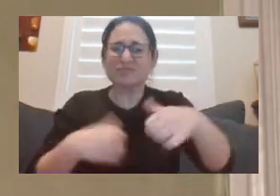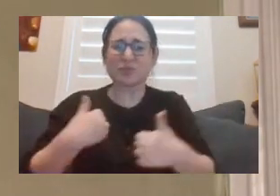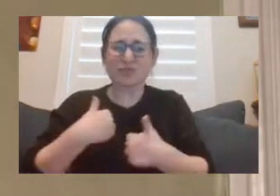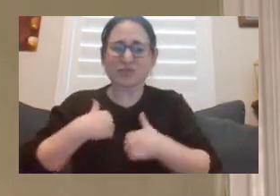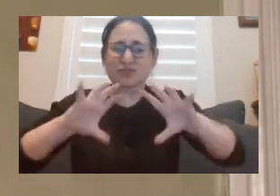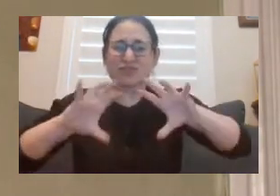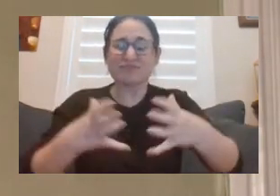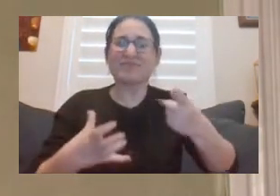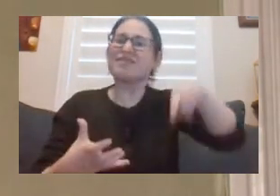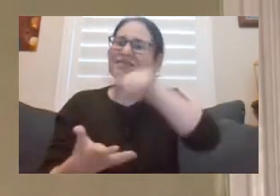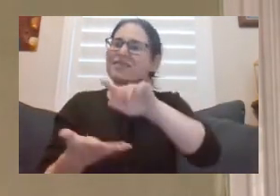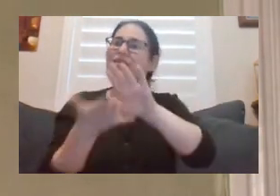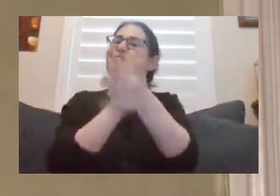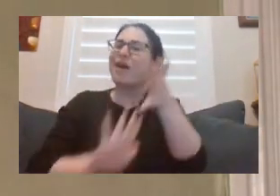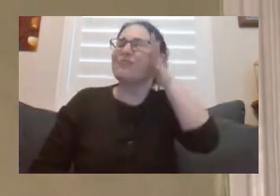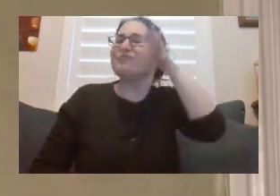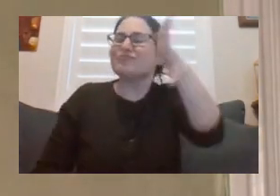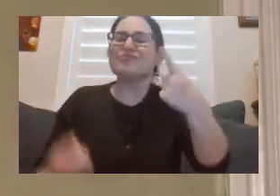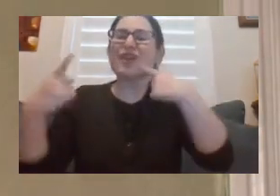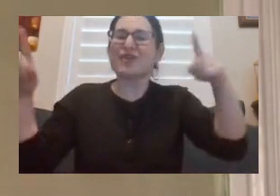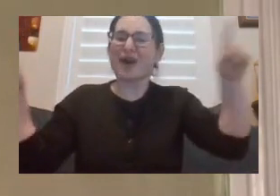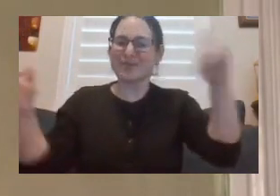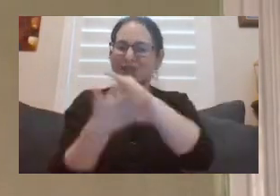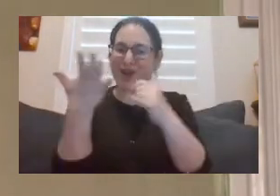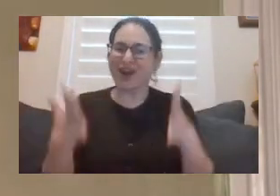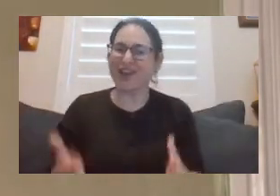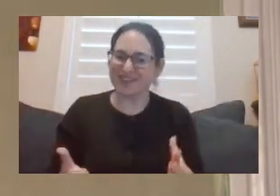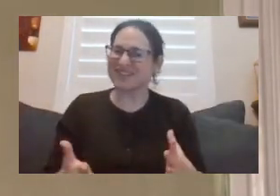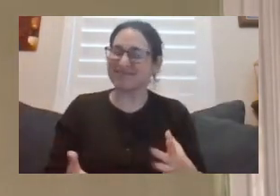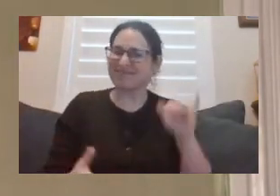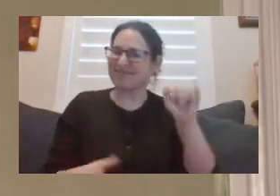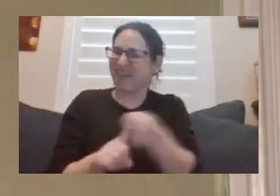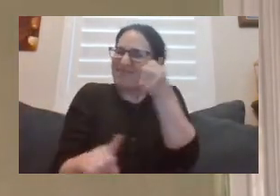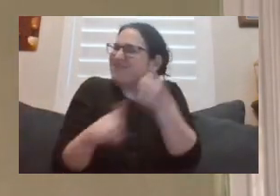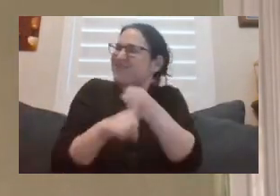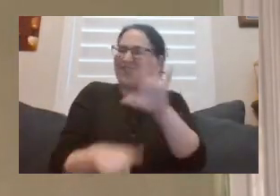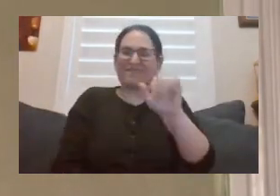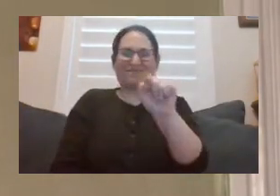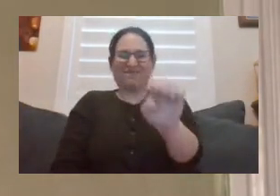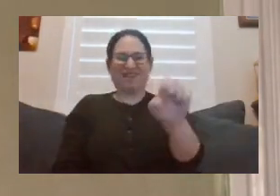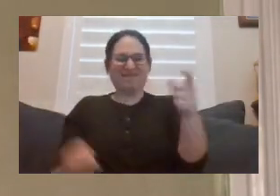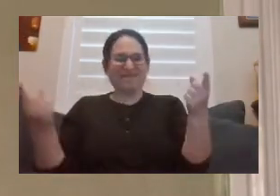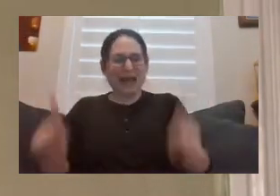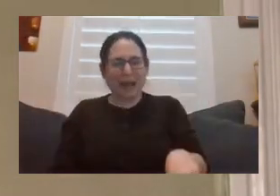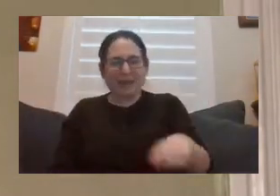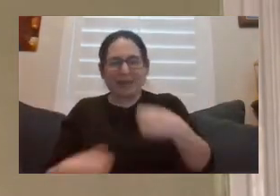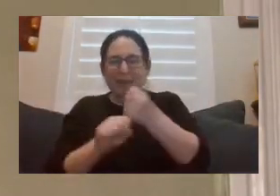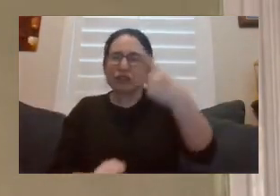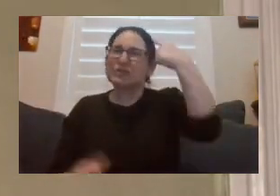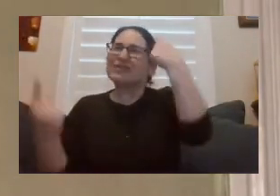being either of them in this chance encounter. Would your faith in the revolutionary cause have wavered after all that had happened?